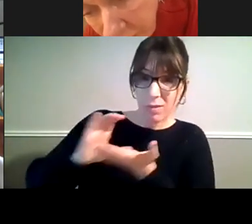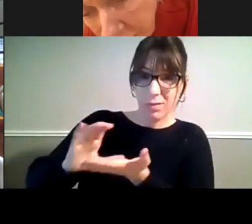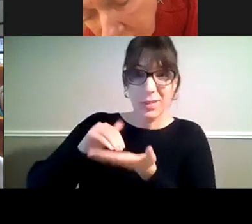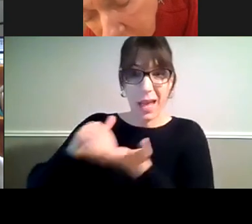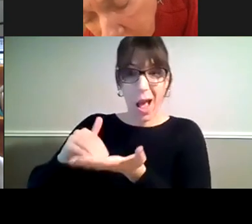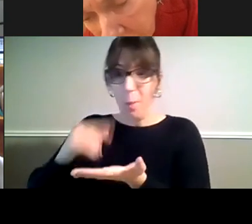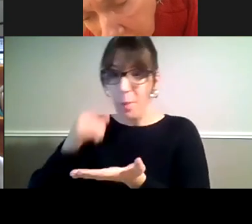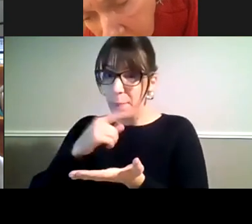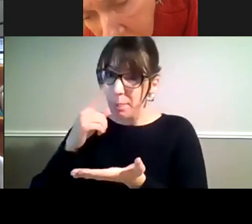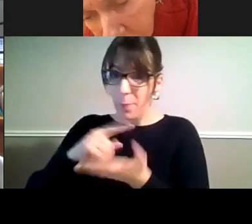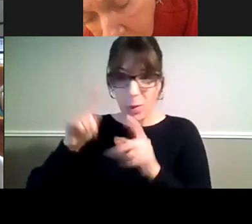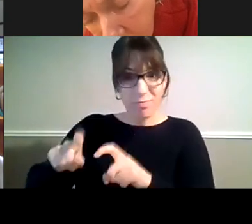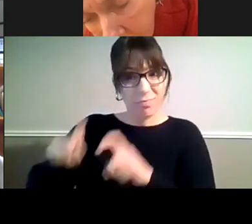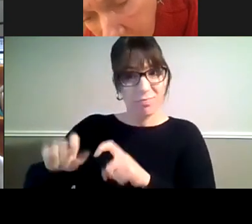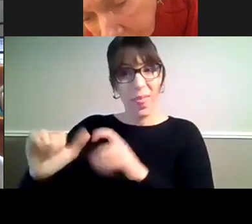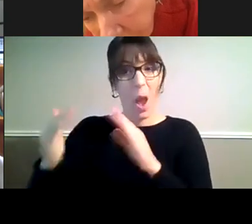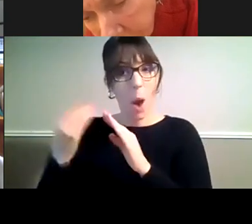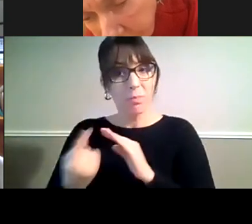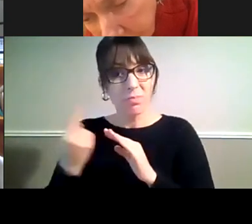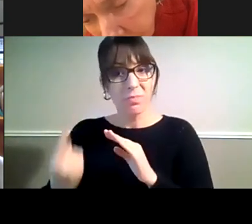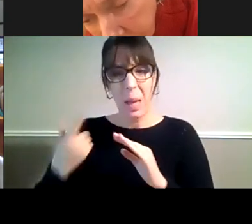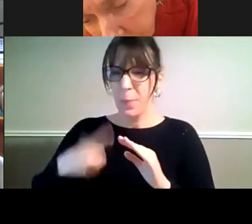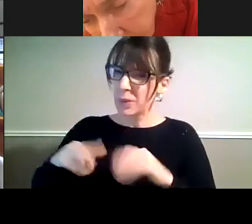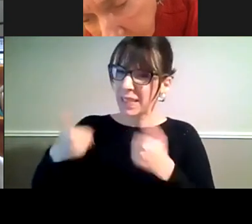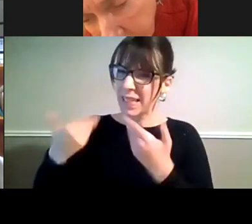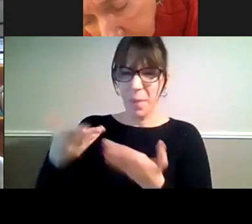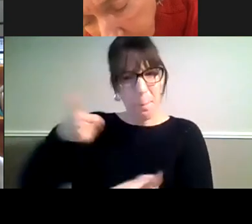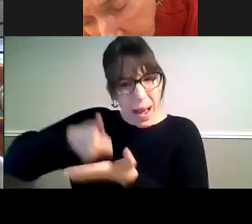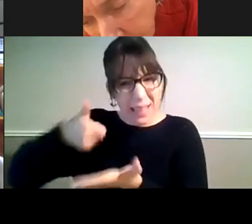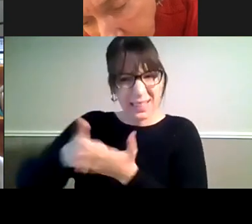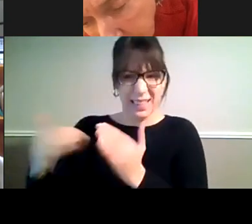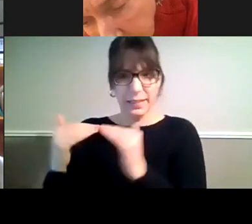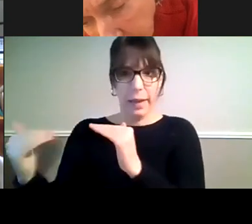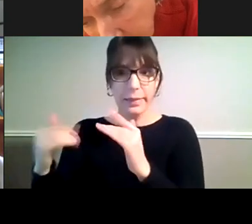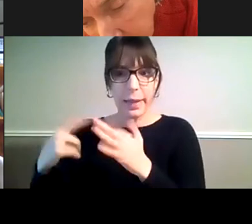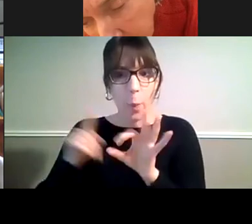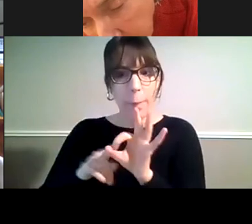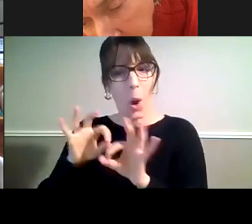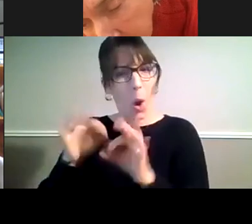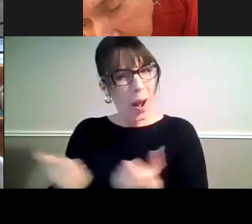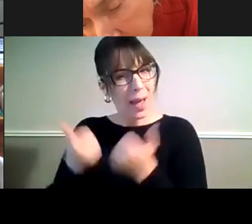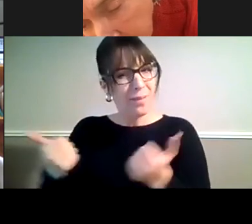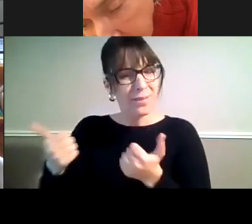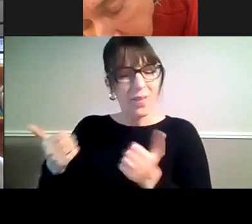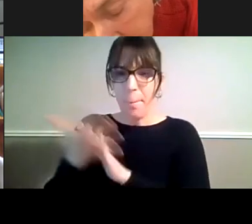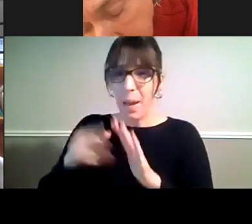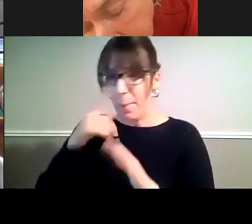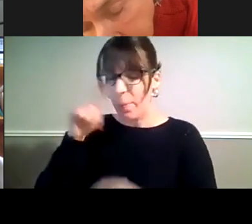which almost promotes isolation and prevents that independence and engagement with community.